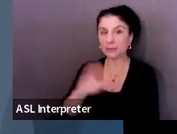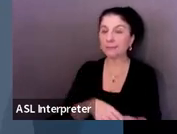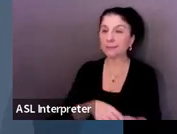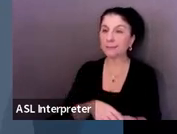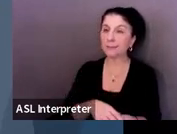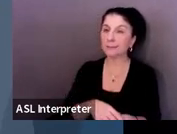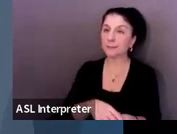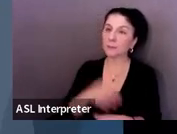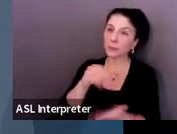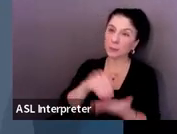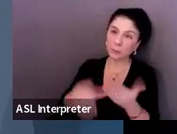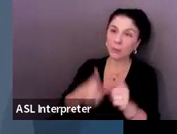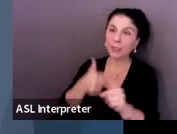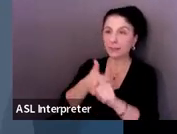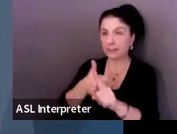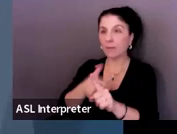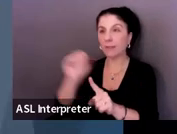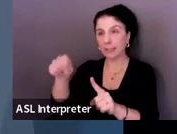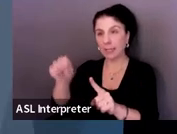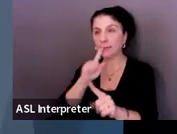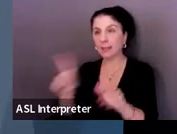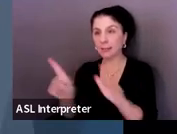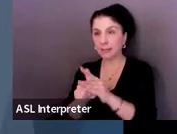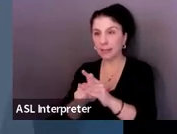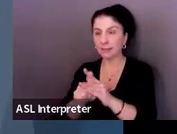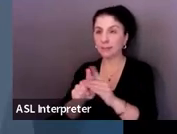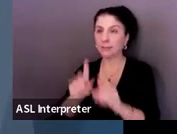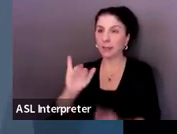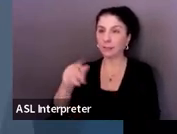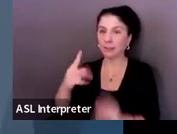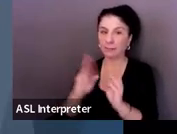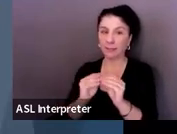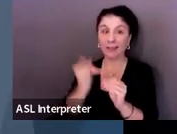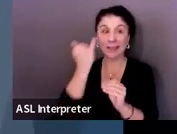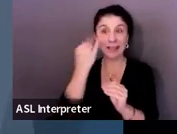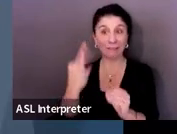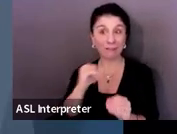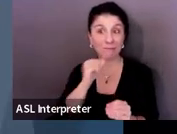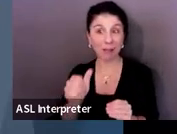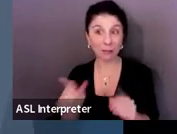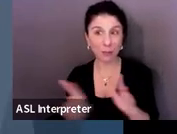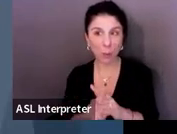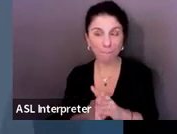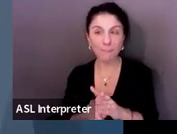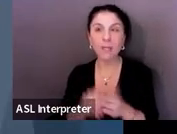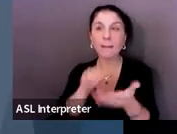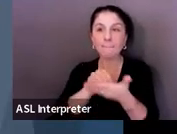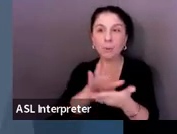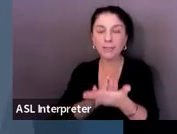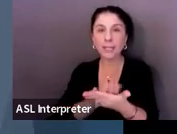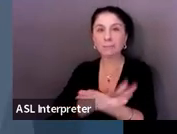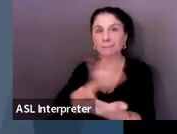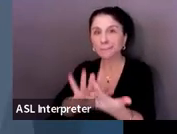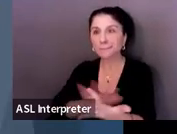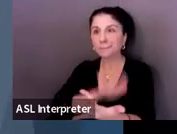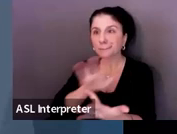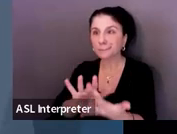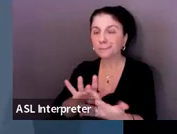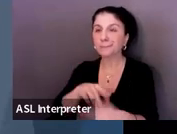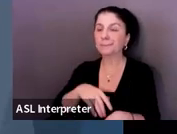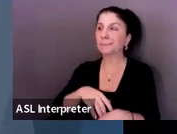the student attend the meeting, or if they did not, you really want to document those efforts made to get their